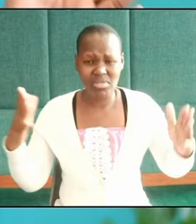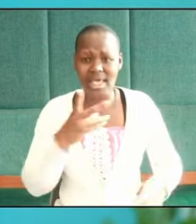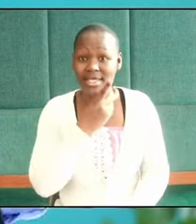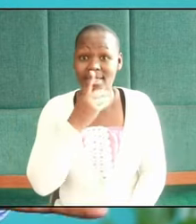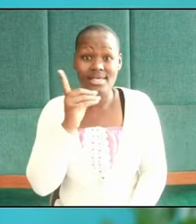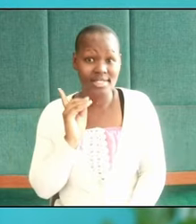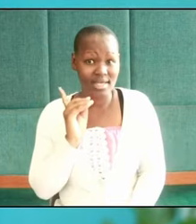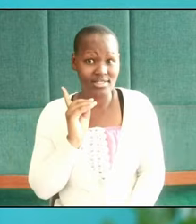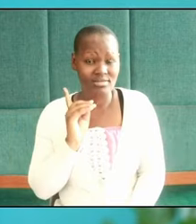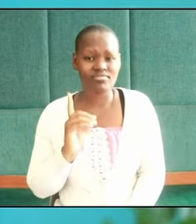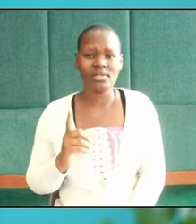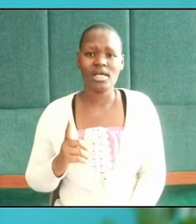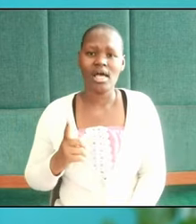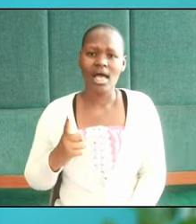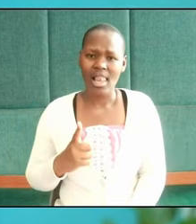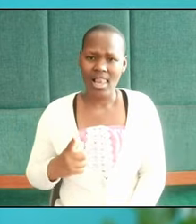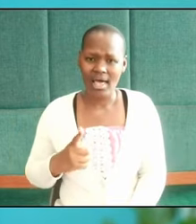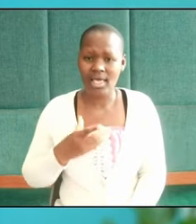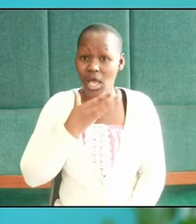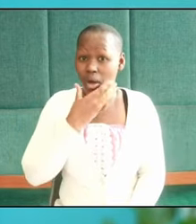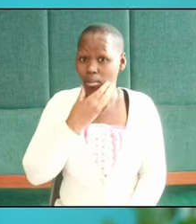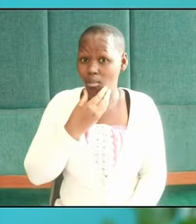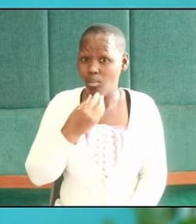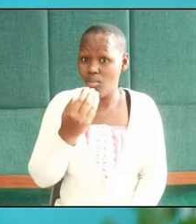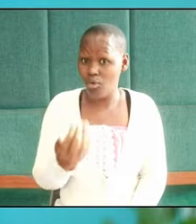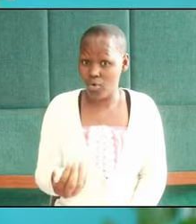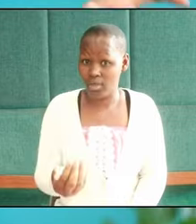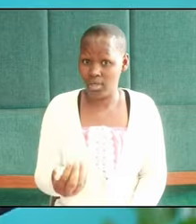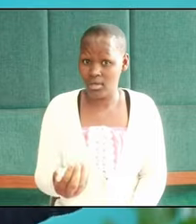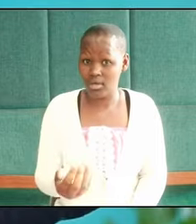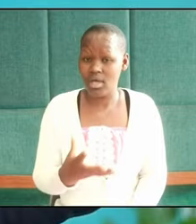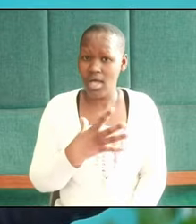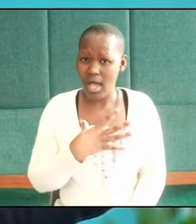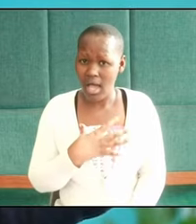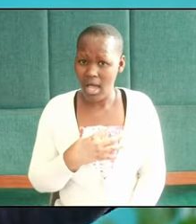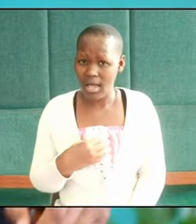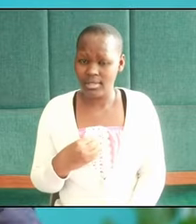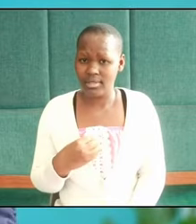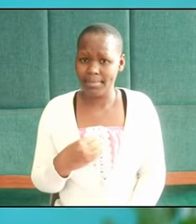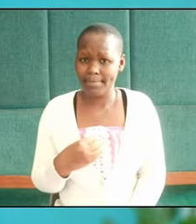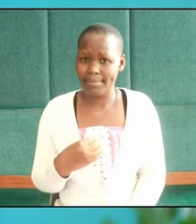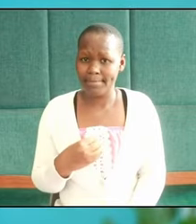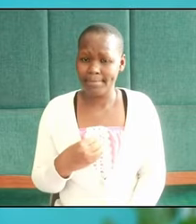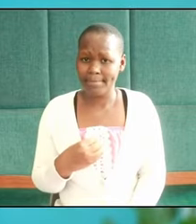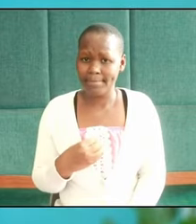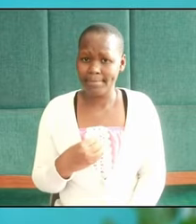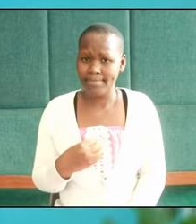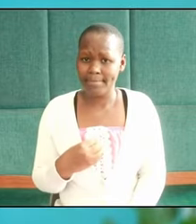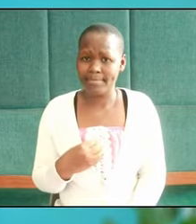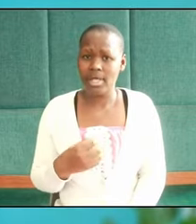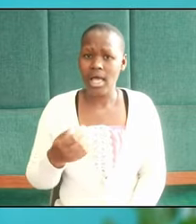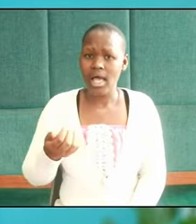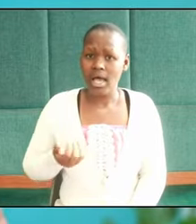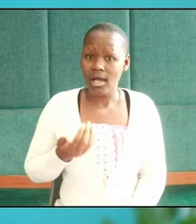And luckily the boy and the horse and then a